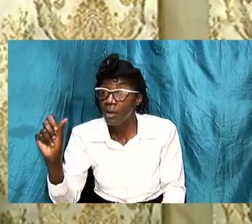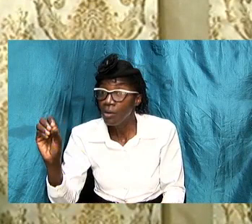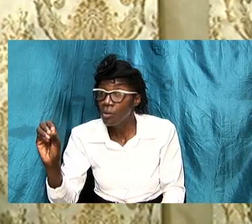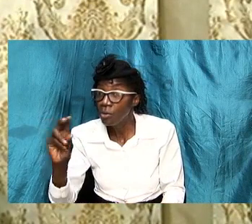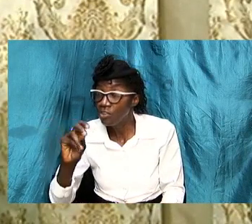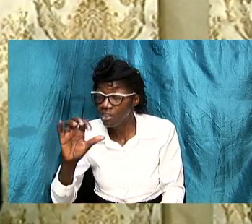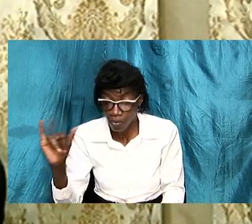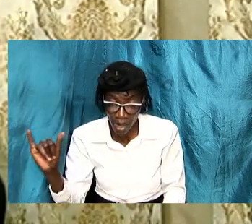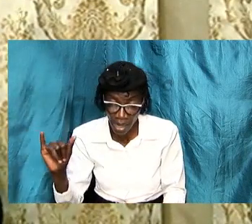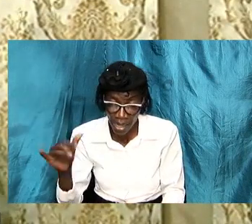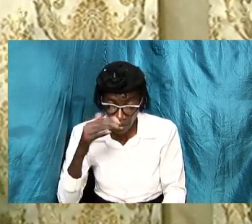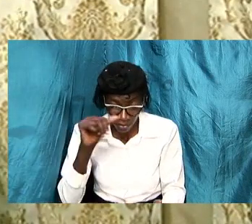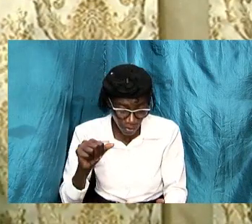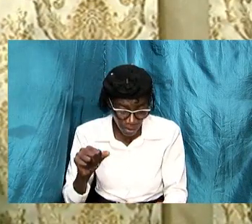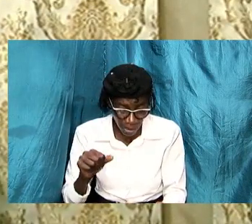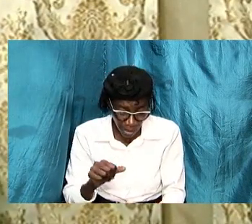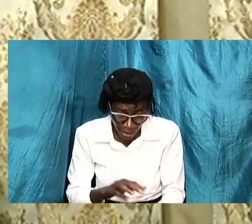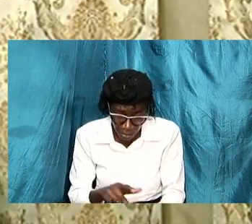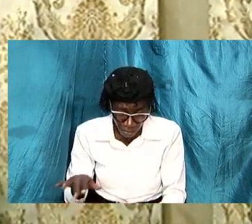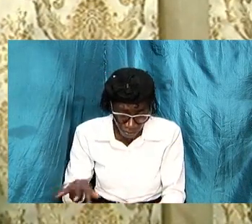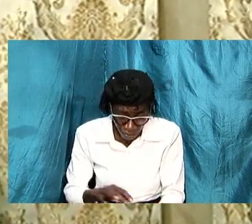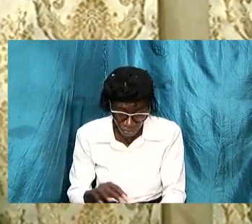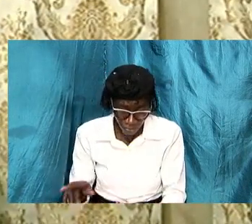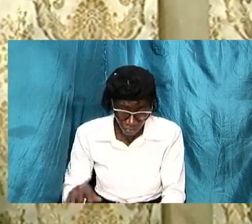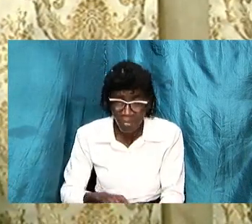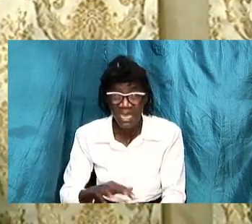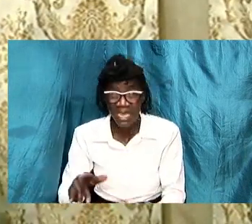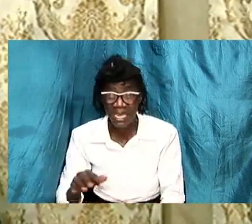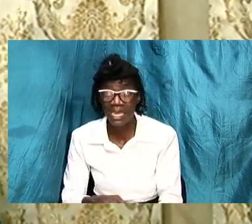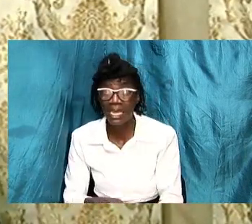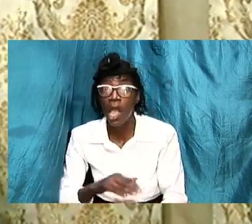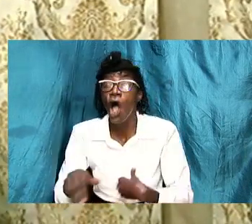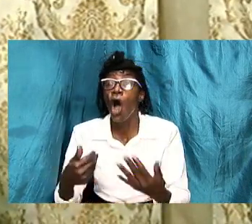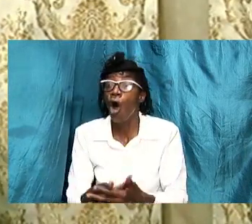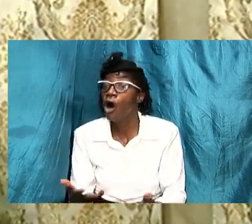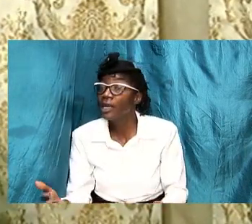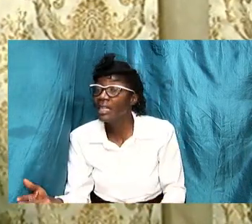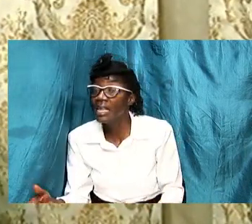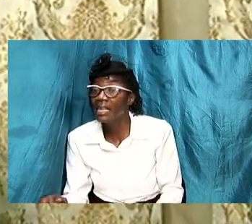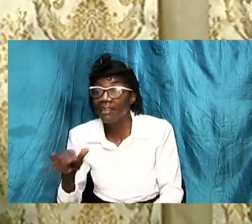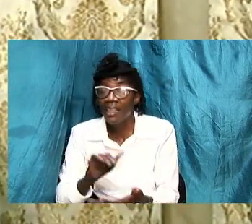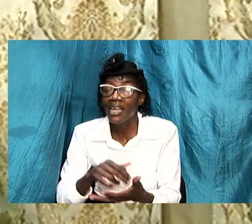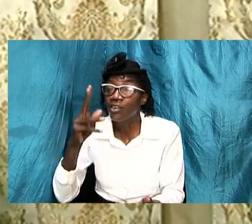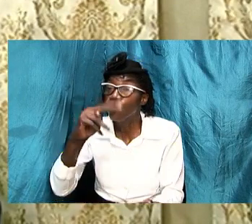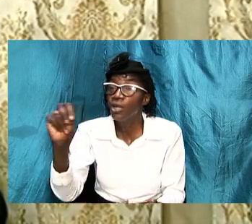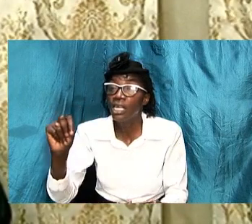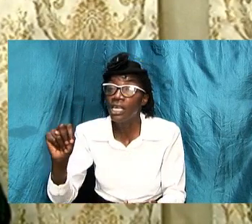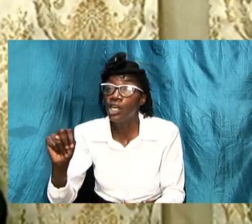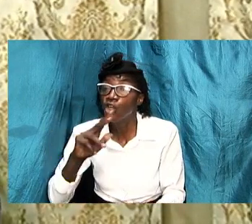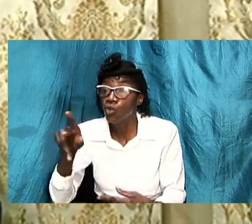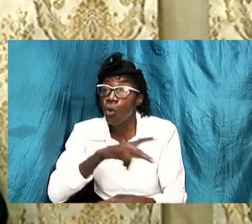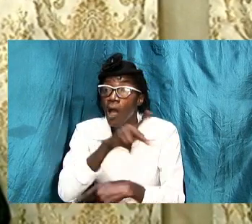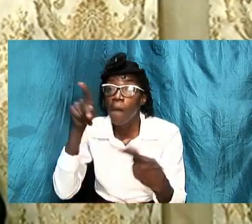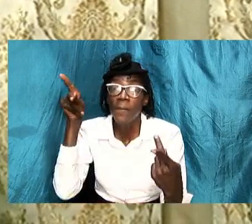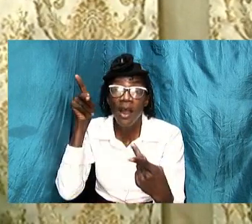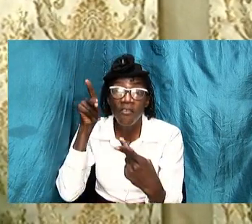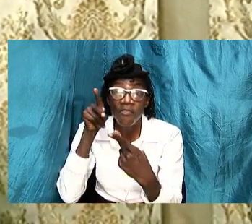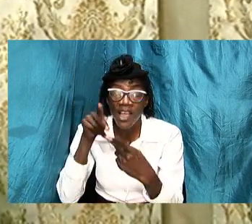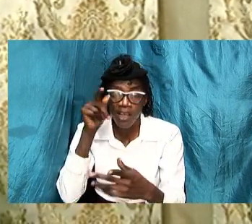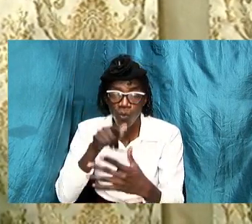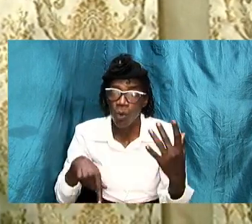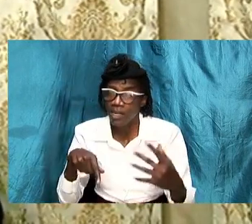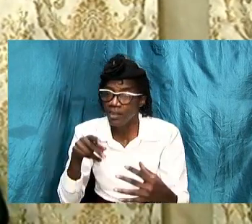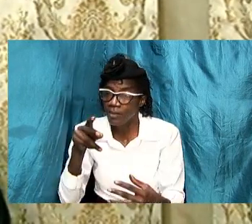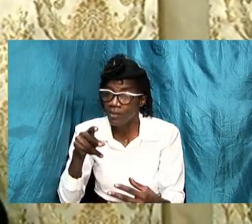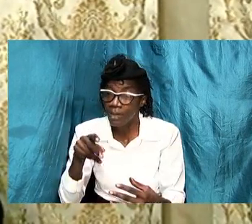and all the things that are required so that you can perfect the particular area